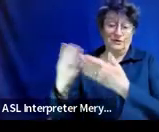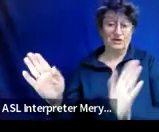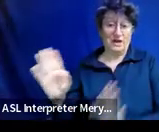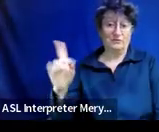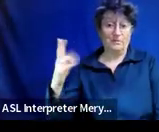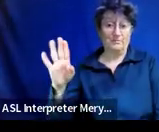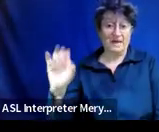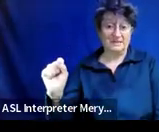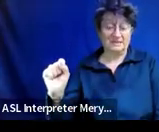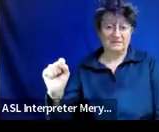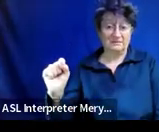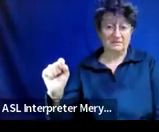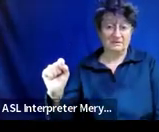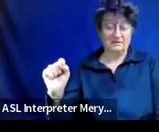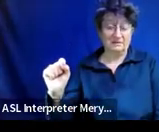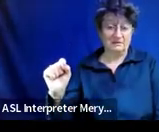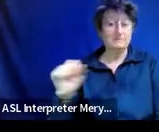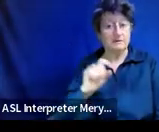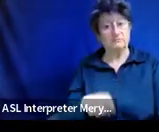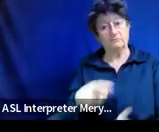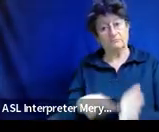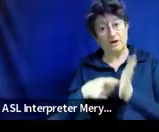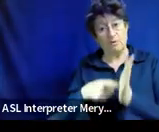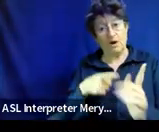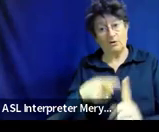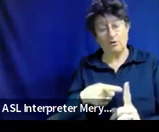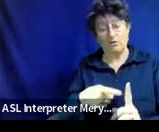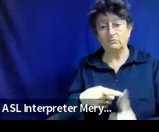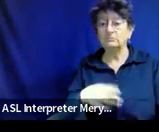Good clarification. Temporary.